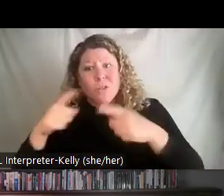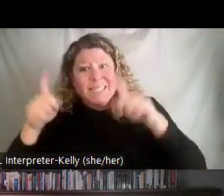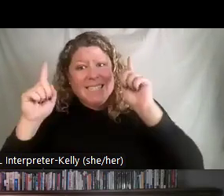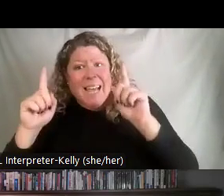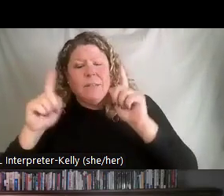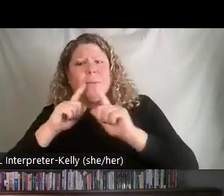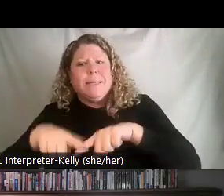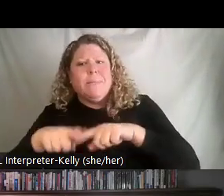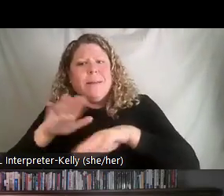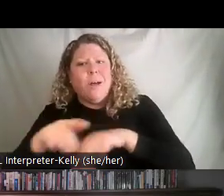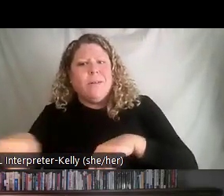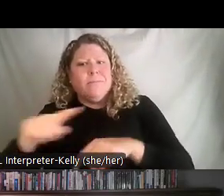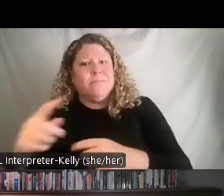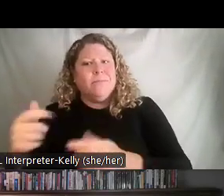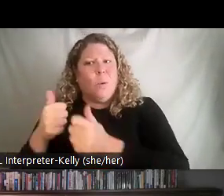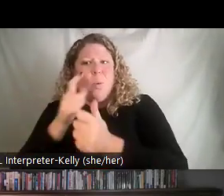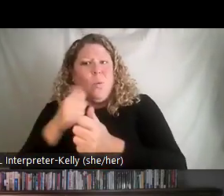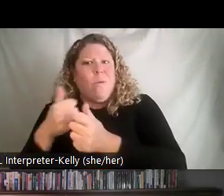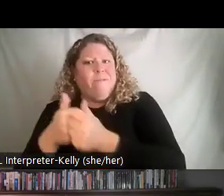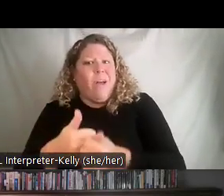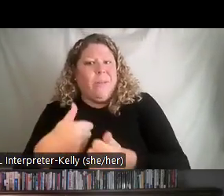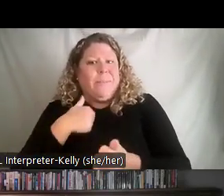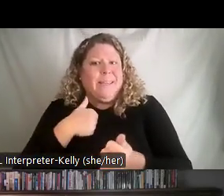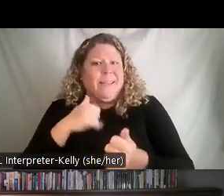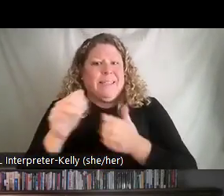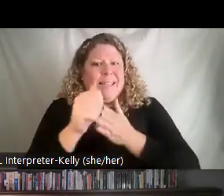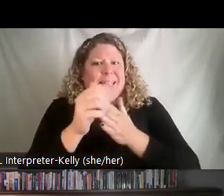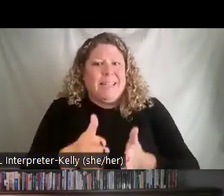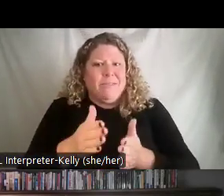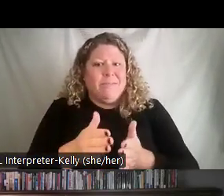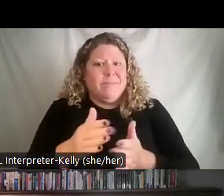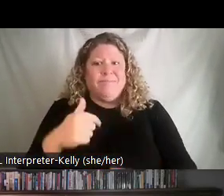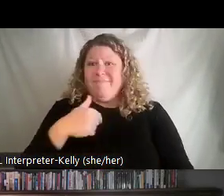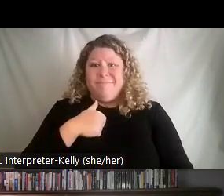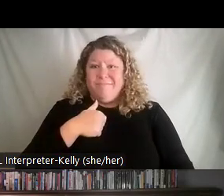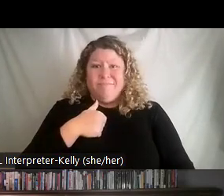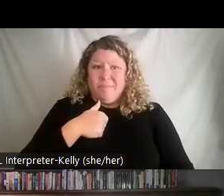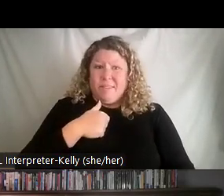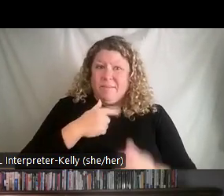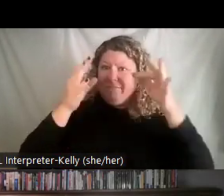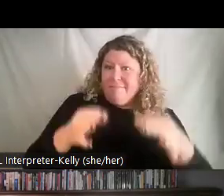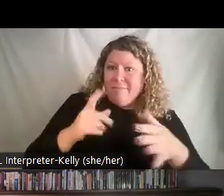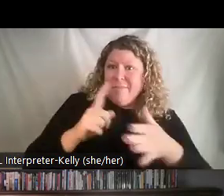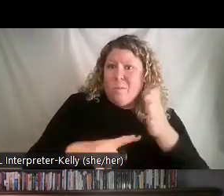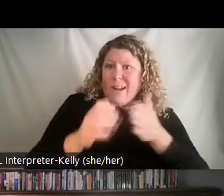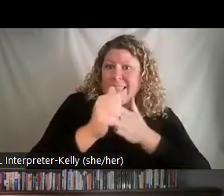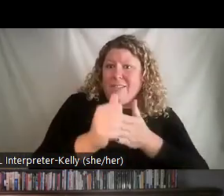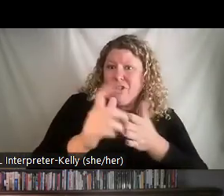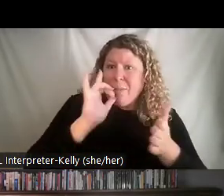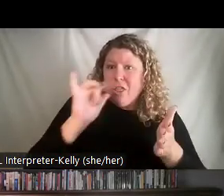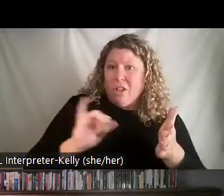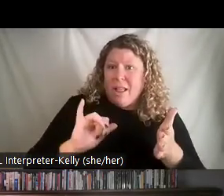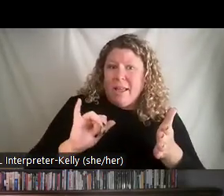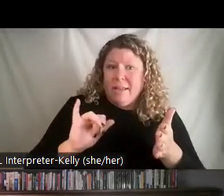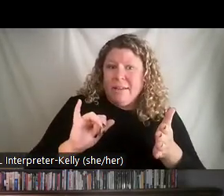followers. So that's key because it is not you who defines what leadership truly is. Rather, it is your leadership